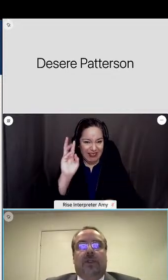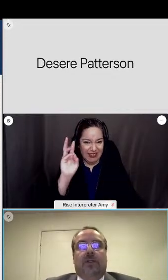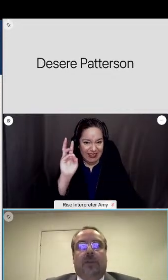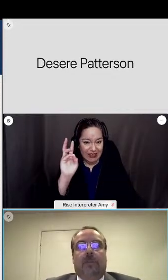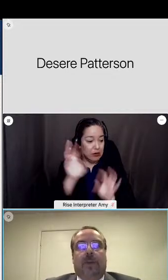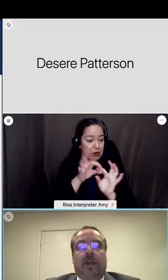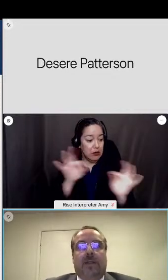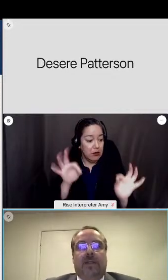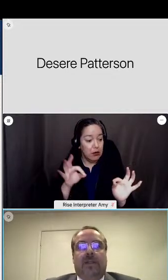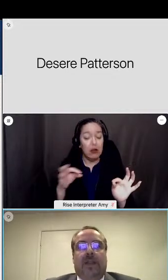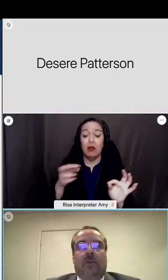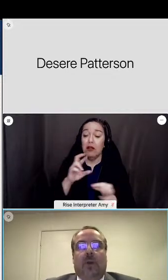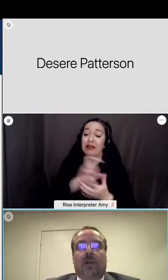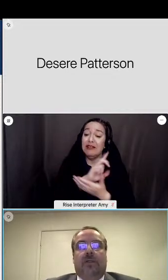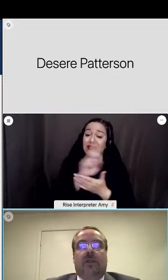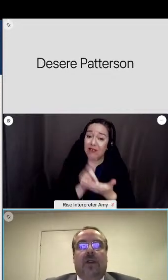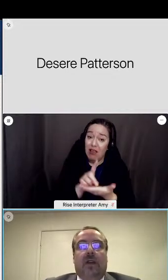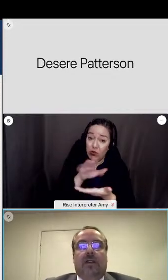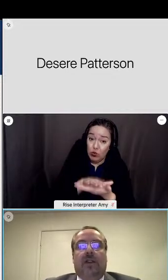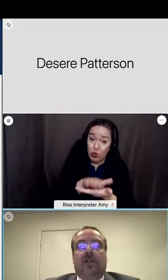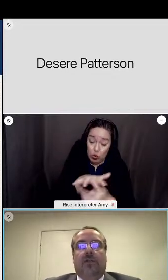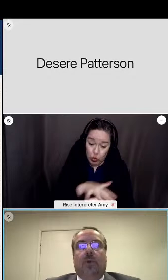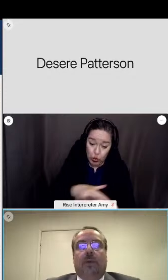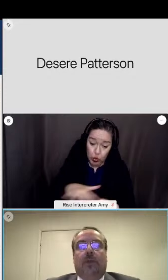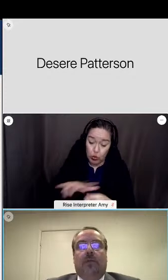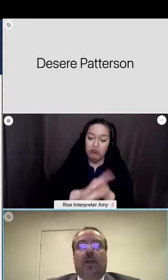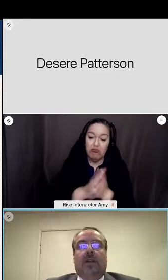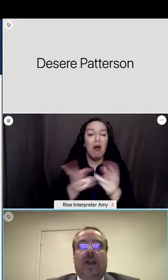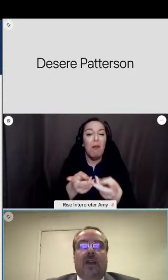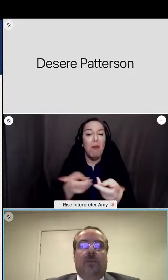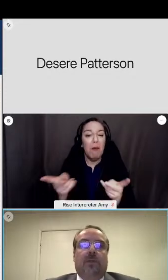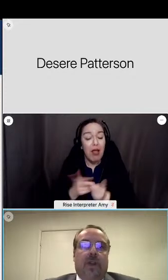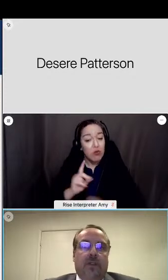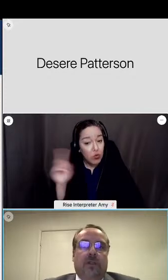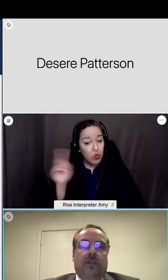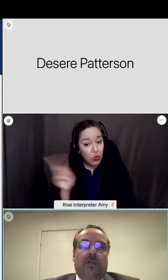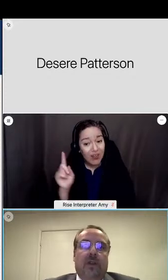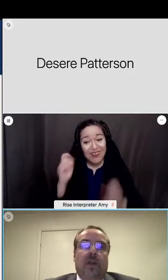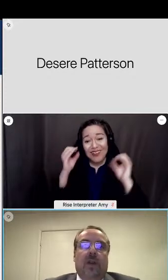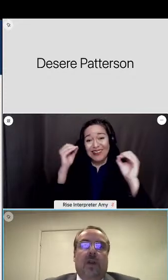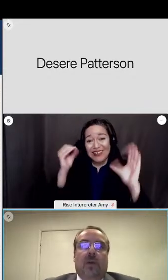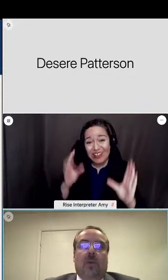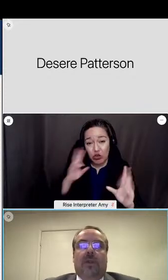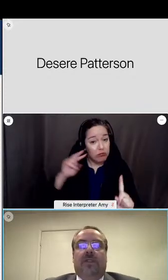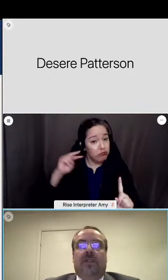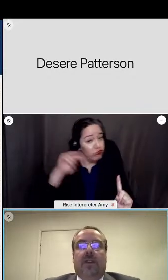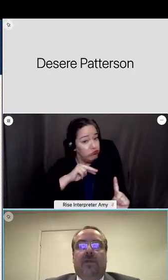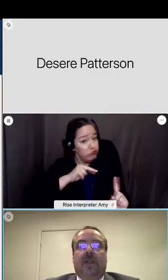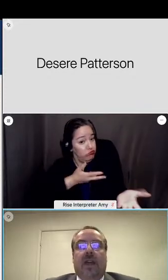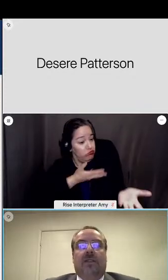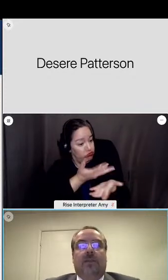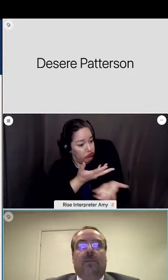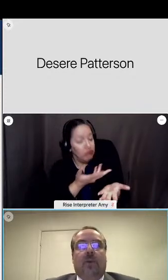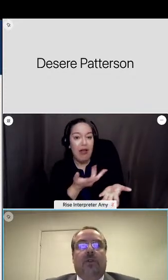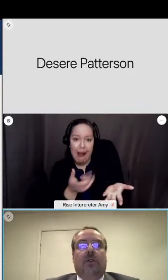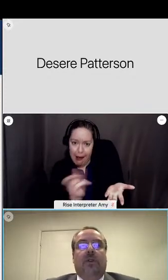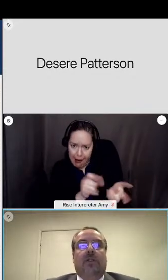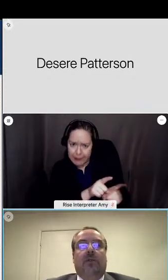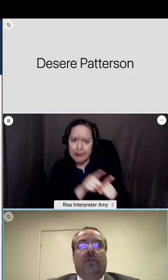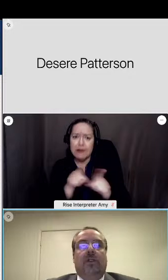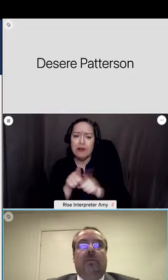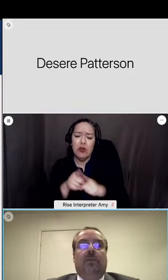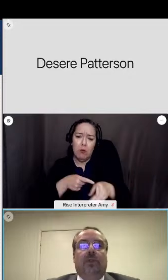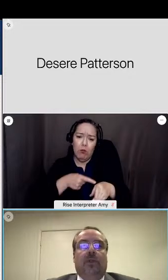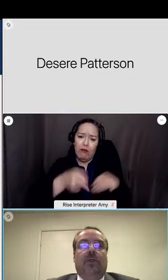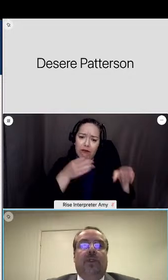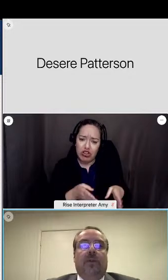schools to be places in which teachers will be treated as professionals with incentives and support to